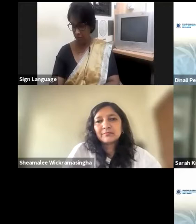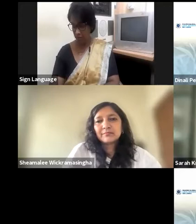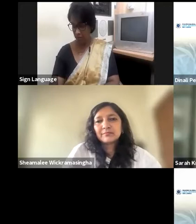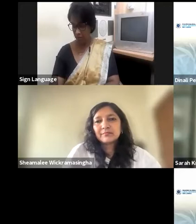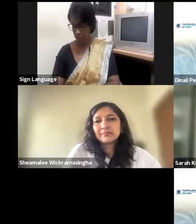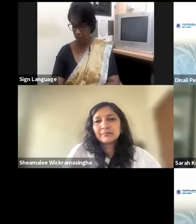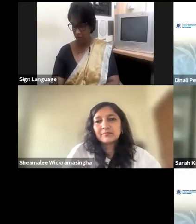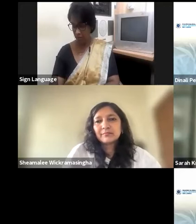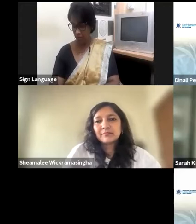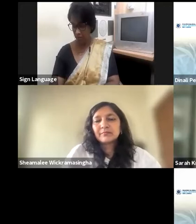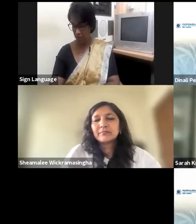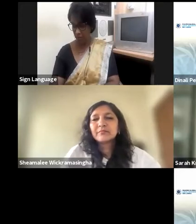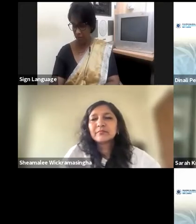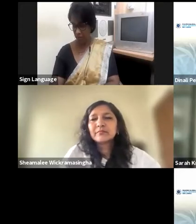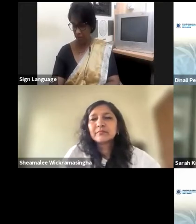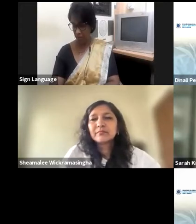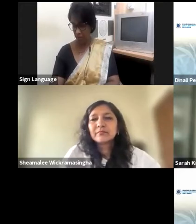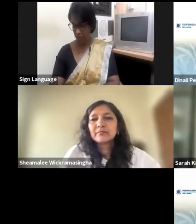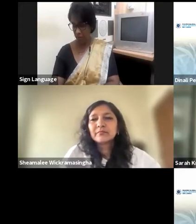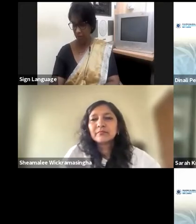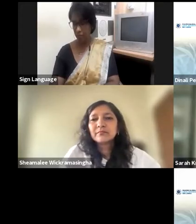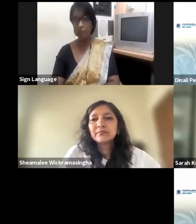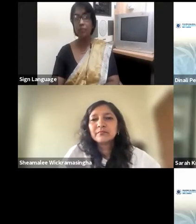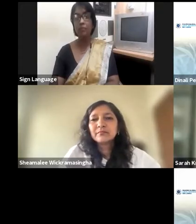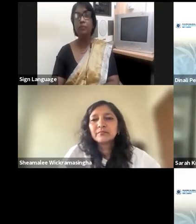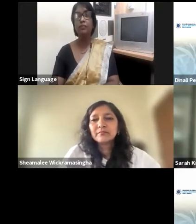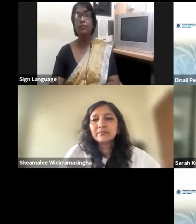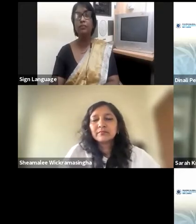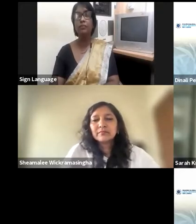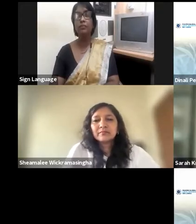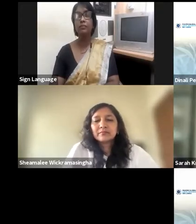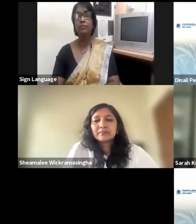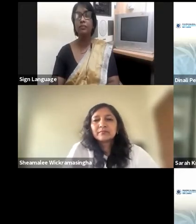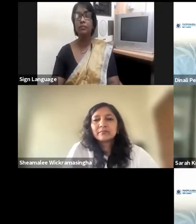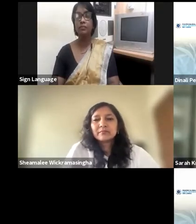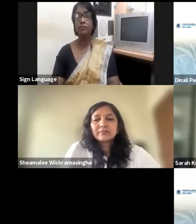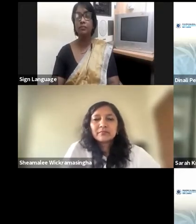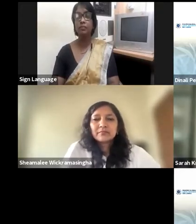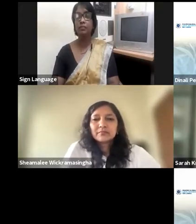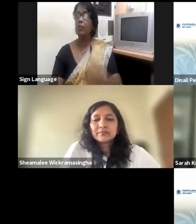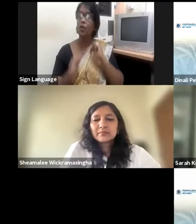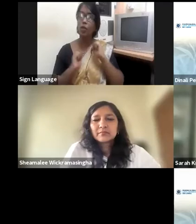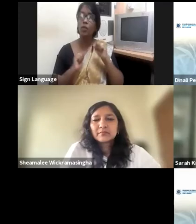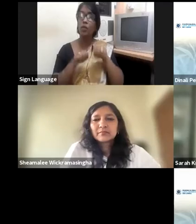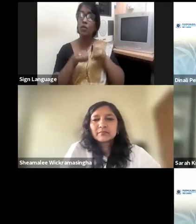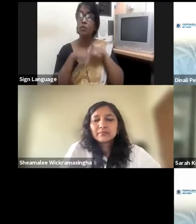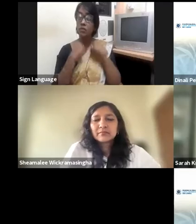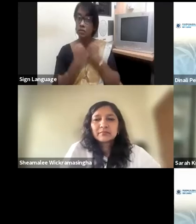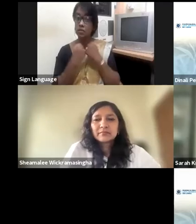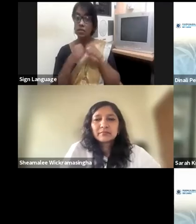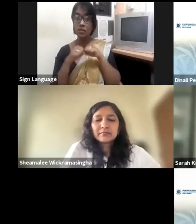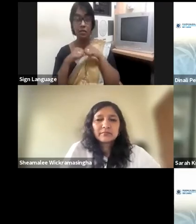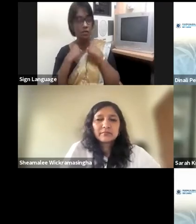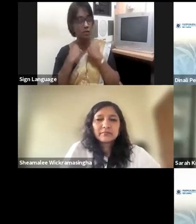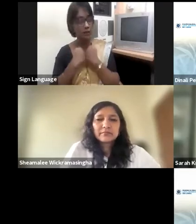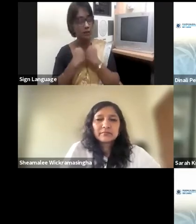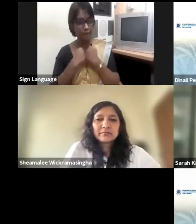and in how can companies meaningfully and practically